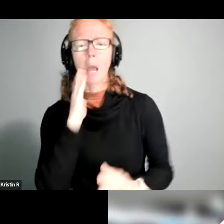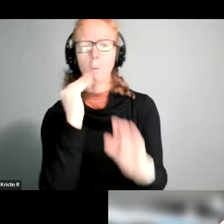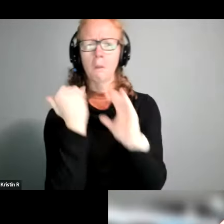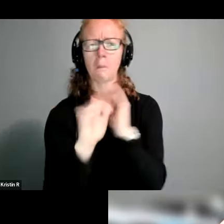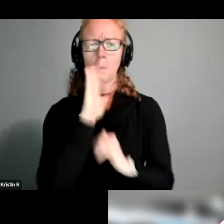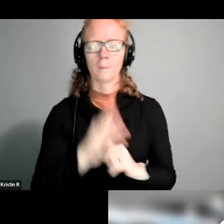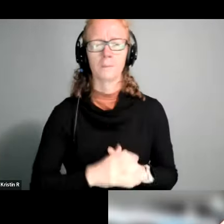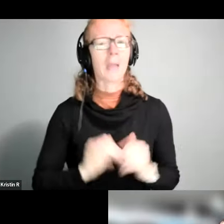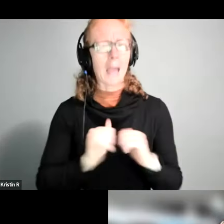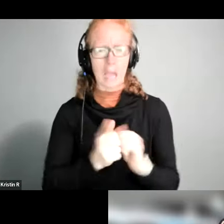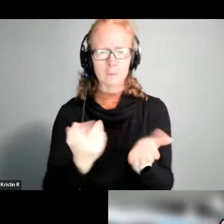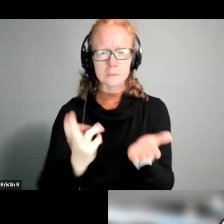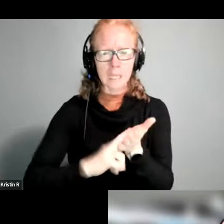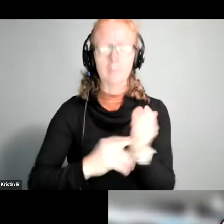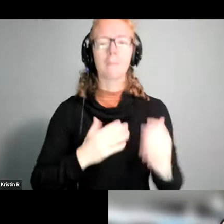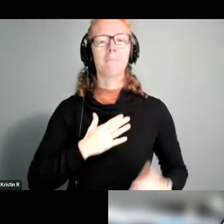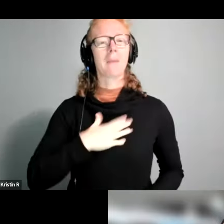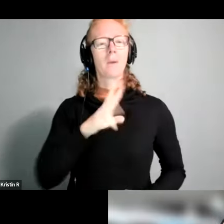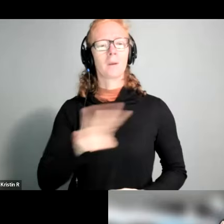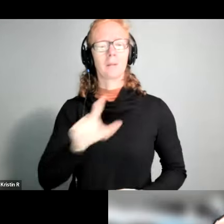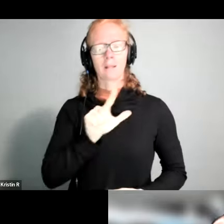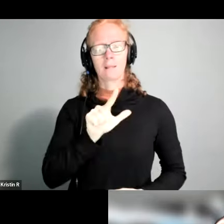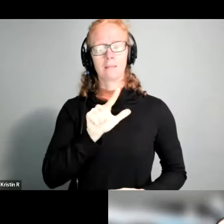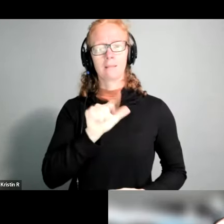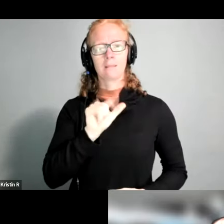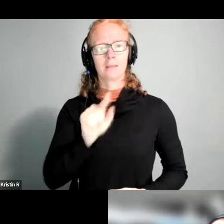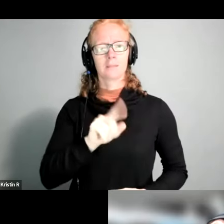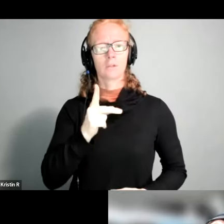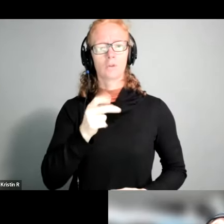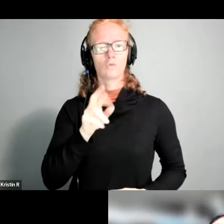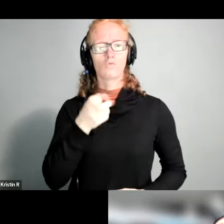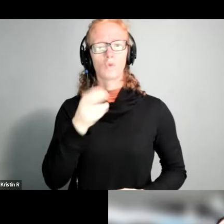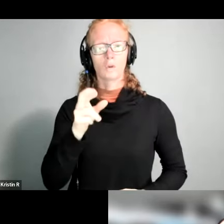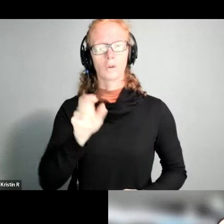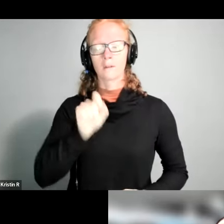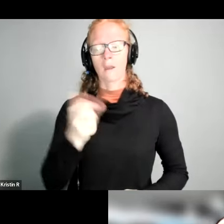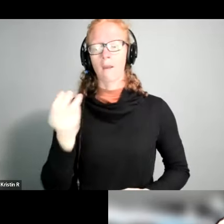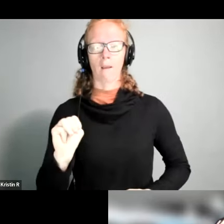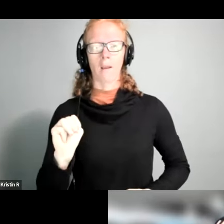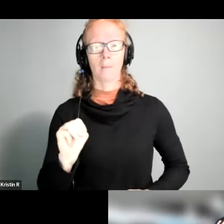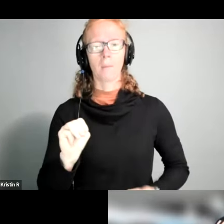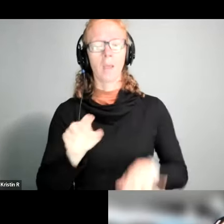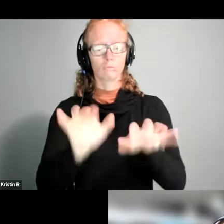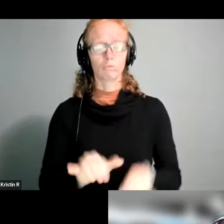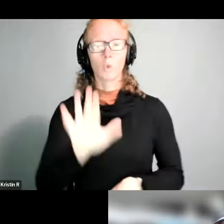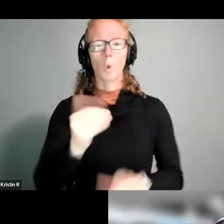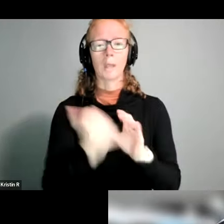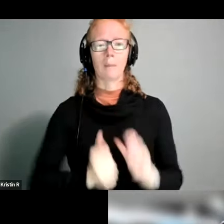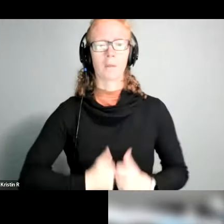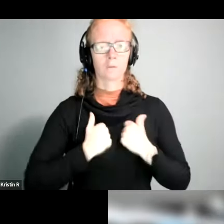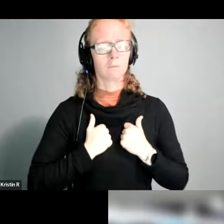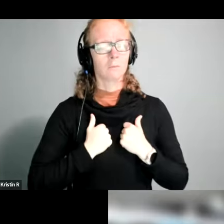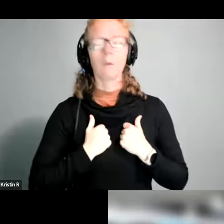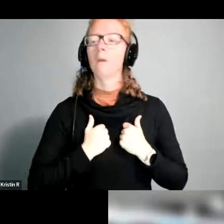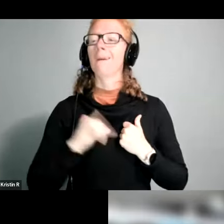do that by going to my website lizkruger.com and just typing in your email address but if you already get